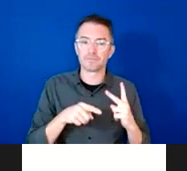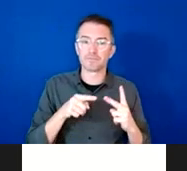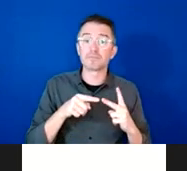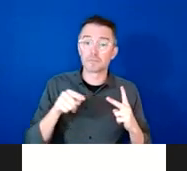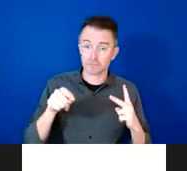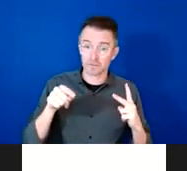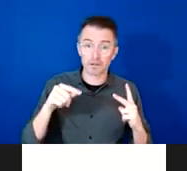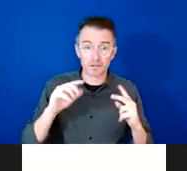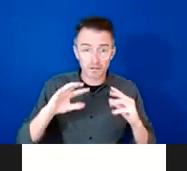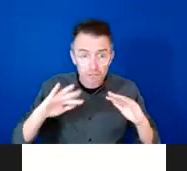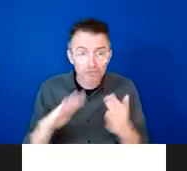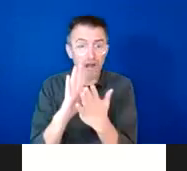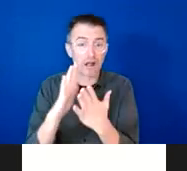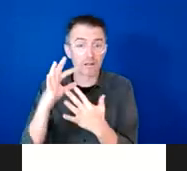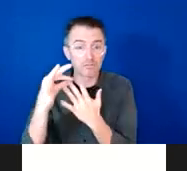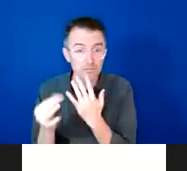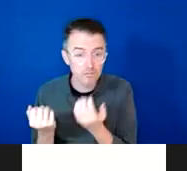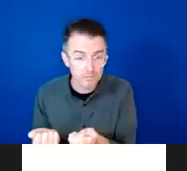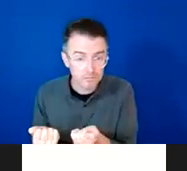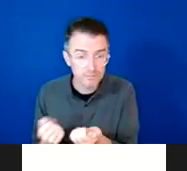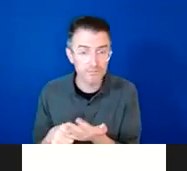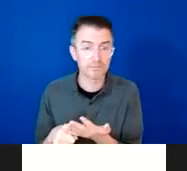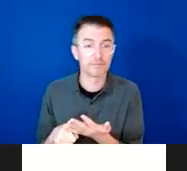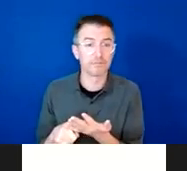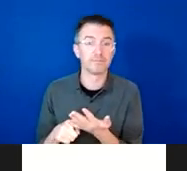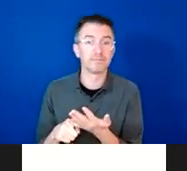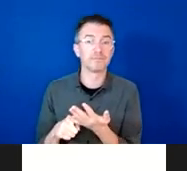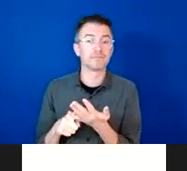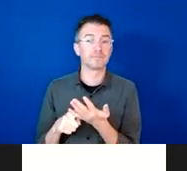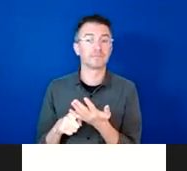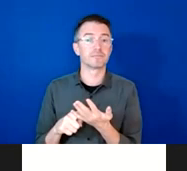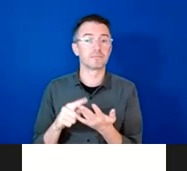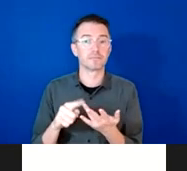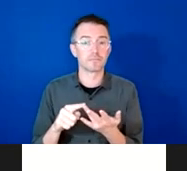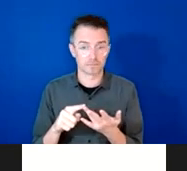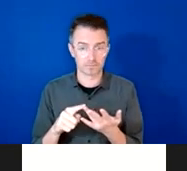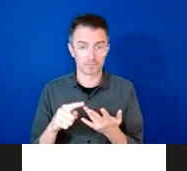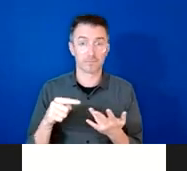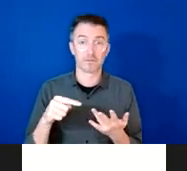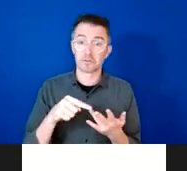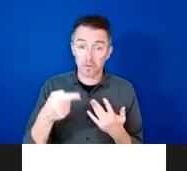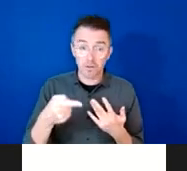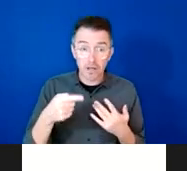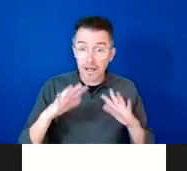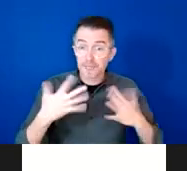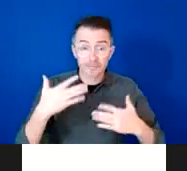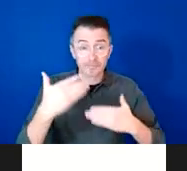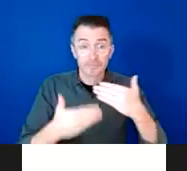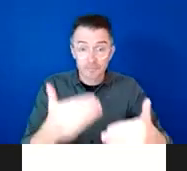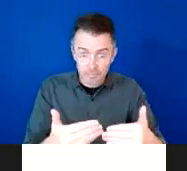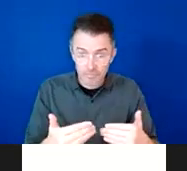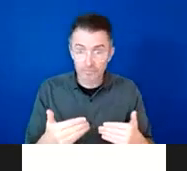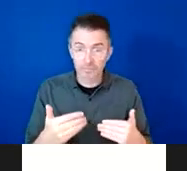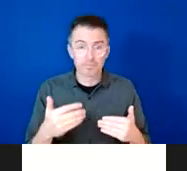critical and whether that's convening it for a broad audience like the one today or more